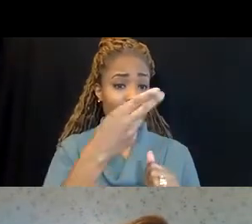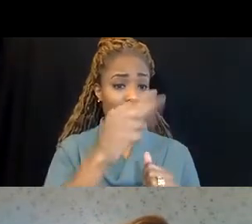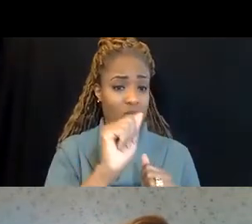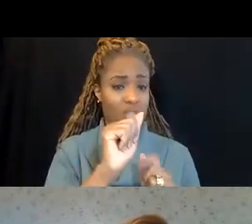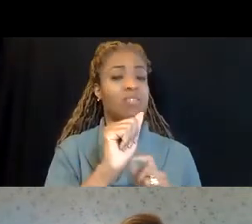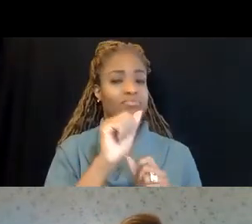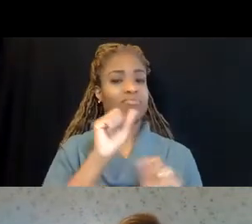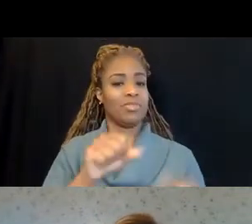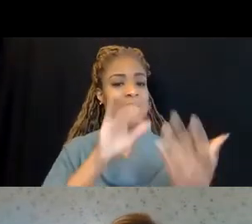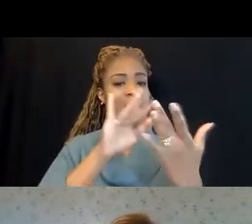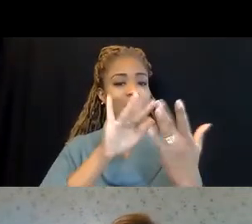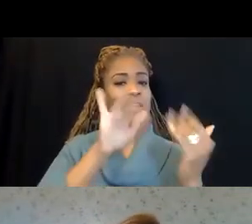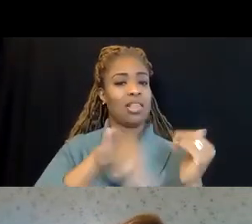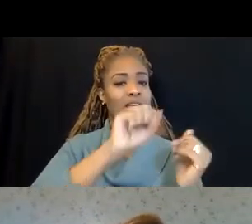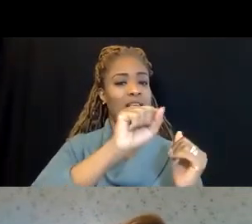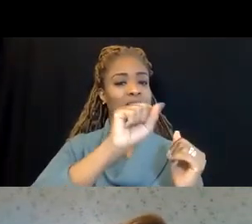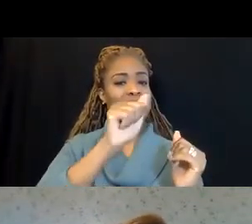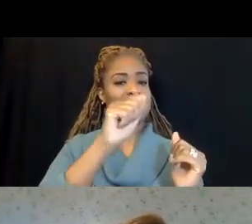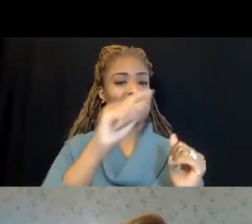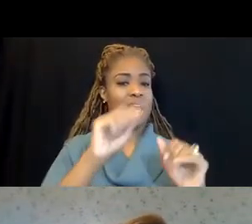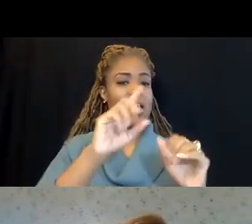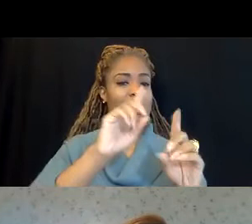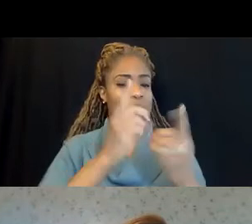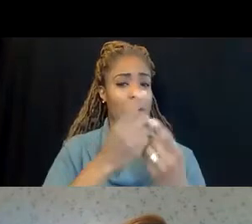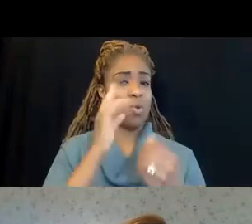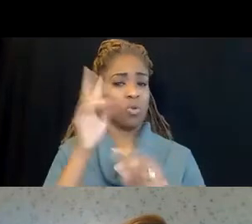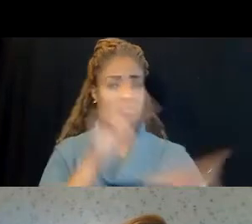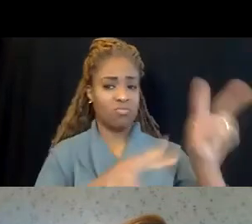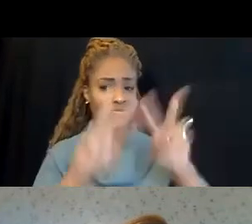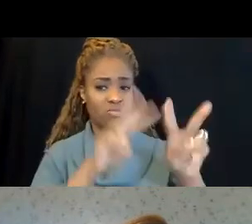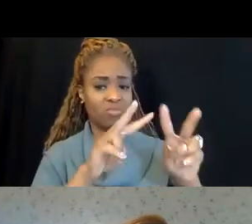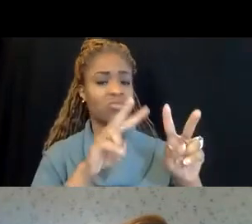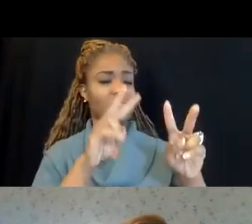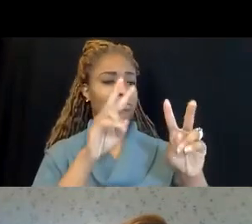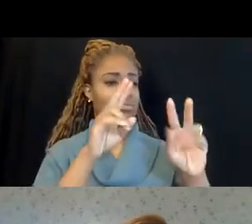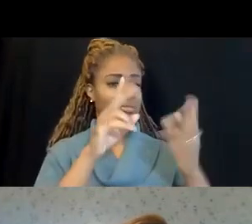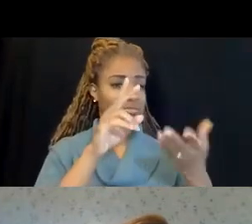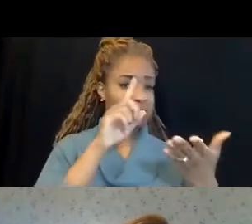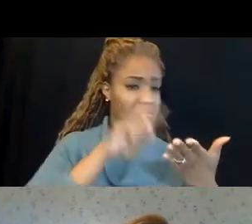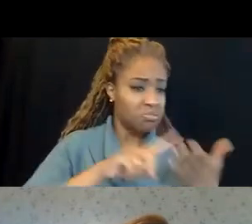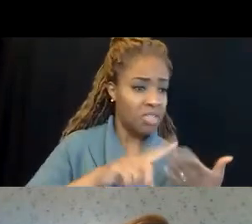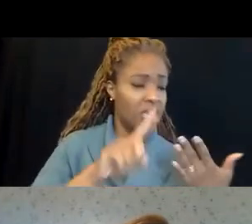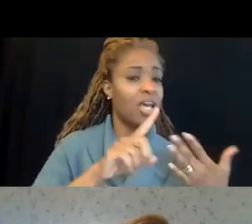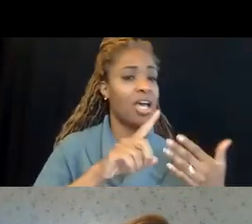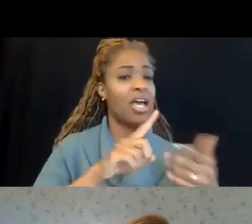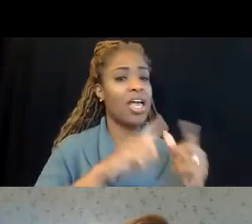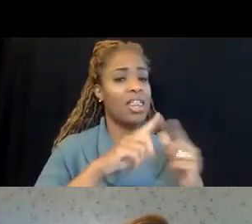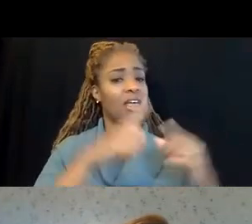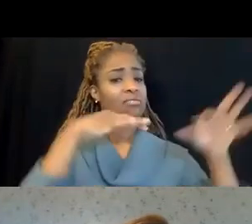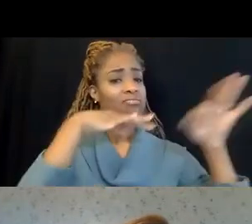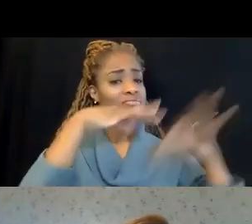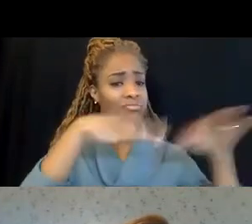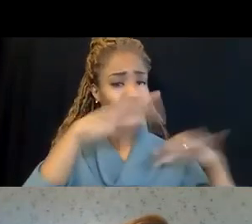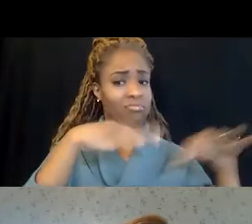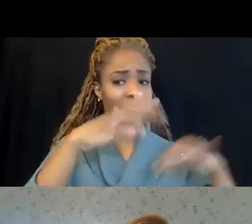department. They will come out and look at what you're doing. They'll do that survey or audit. And then they'll walk through you